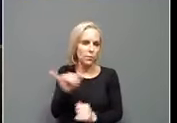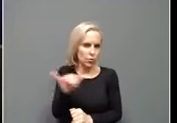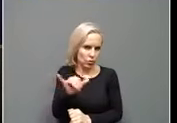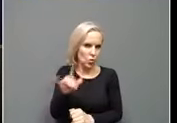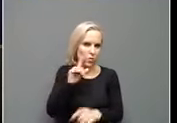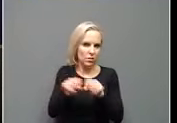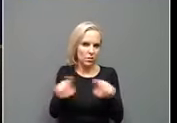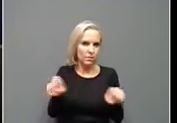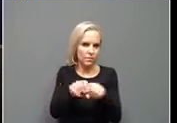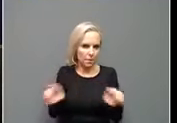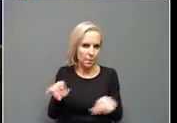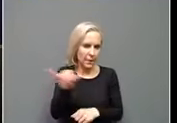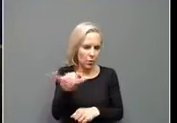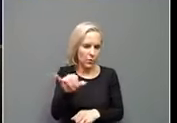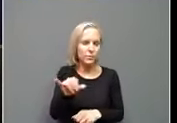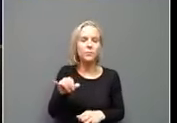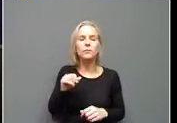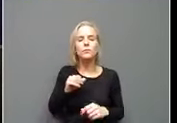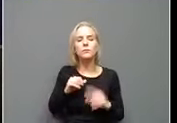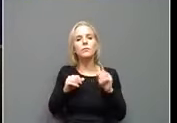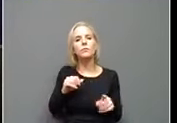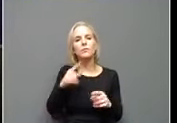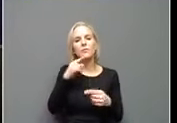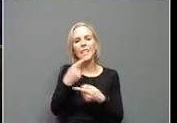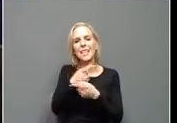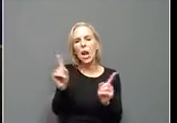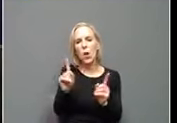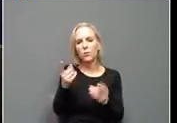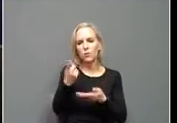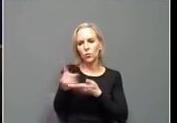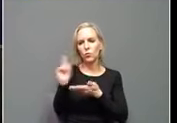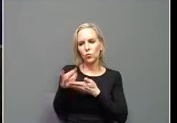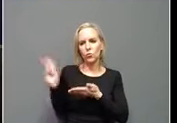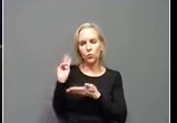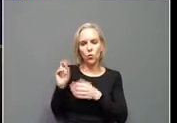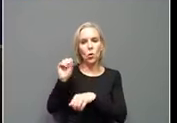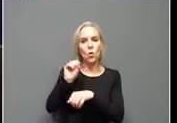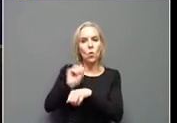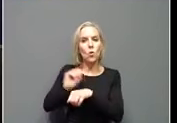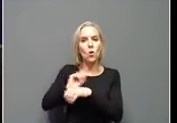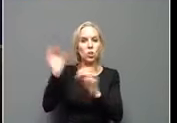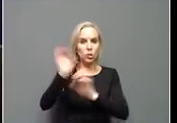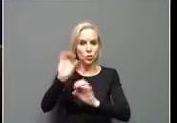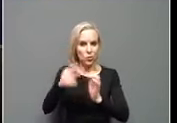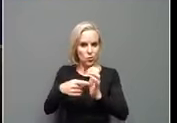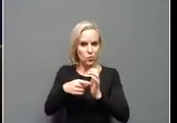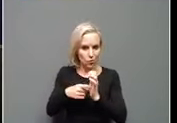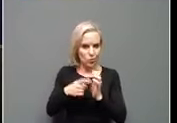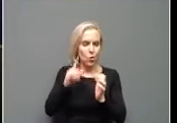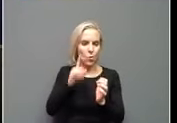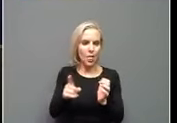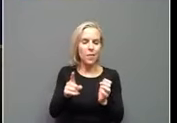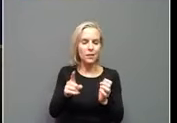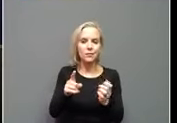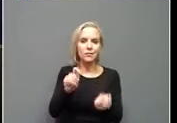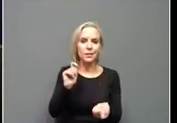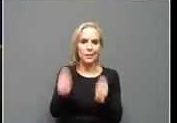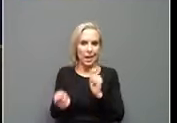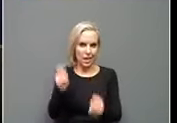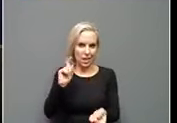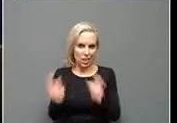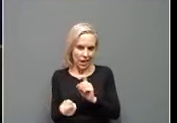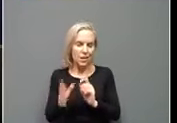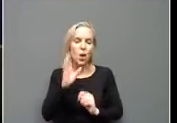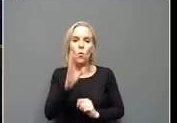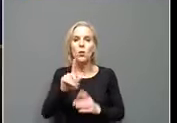I know we had really announced a couple of weeks ago that the work search requirement is being reinstated. Just a reminder that that starts again